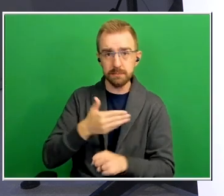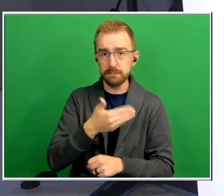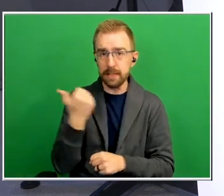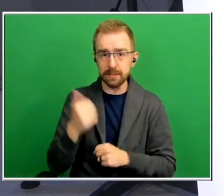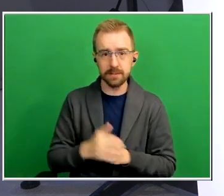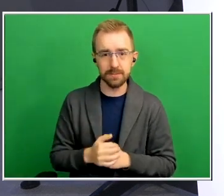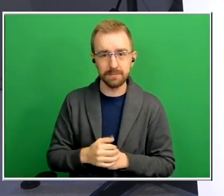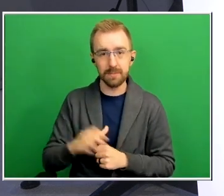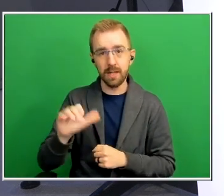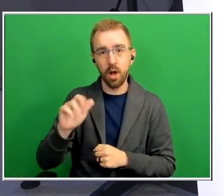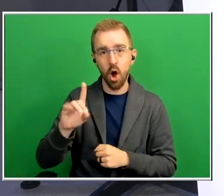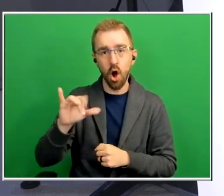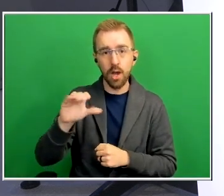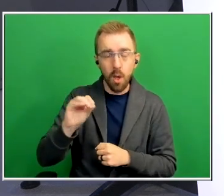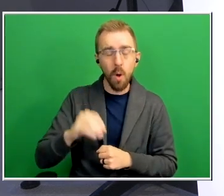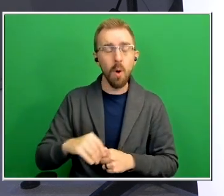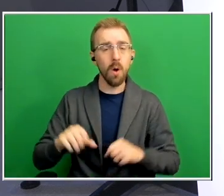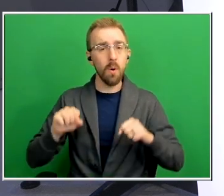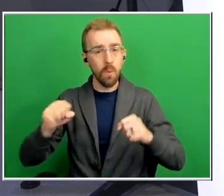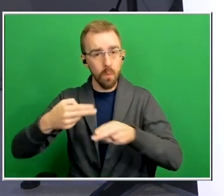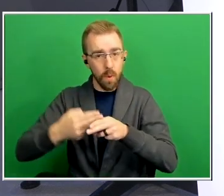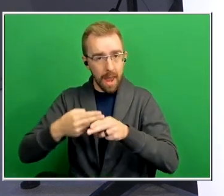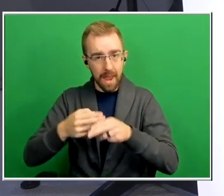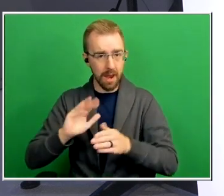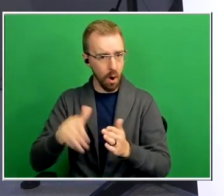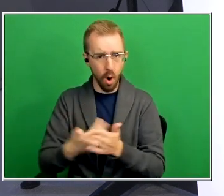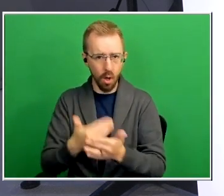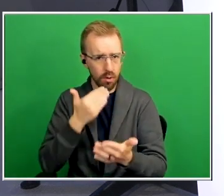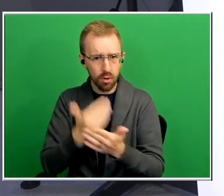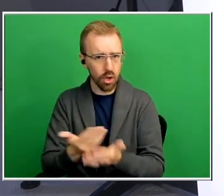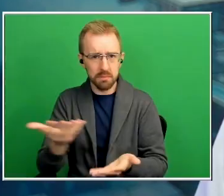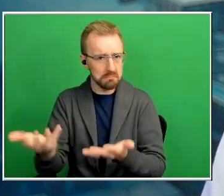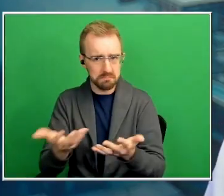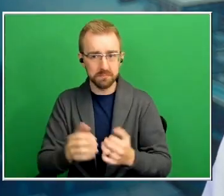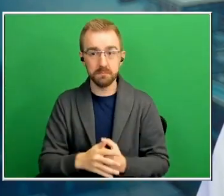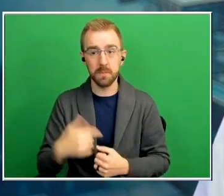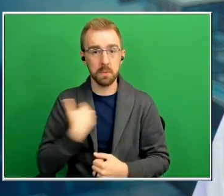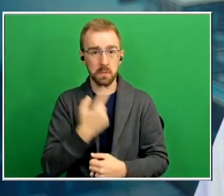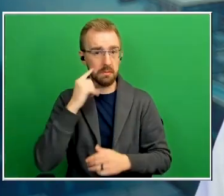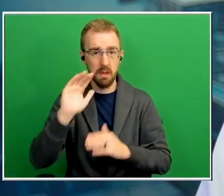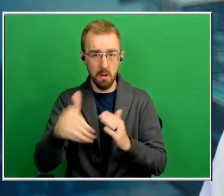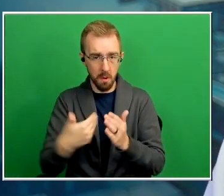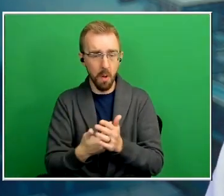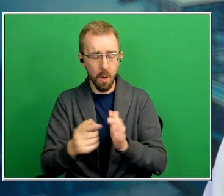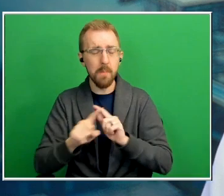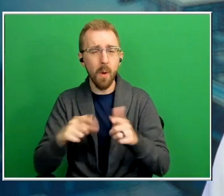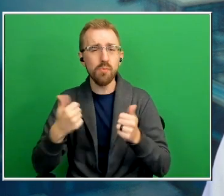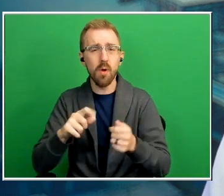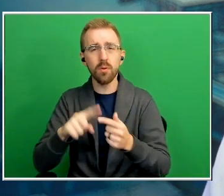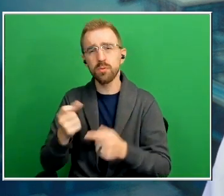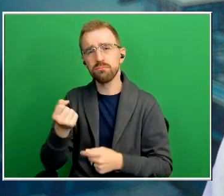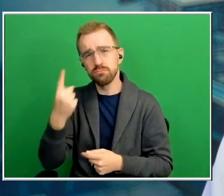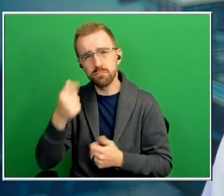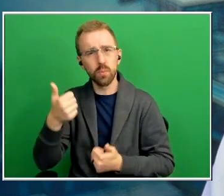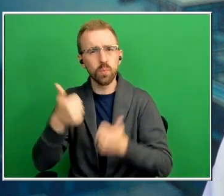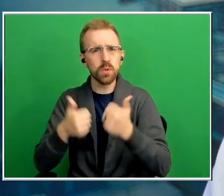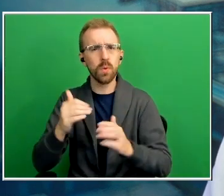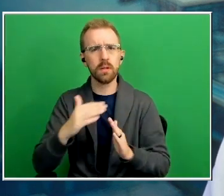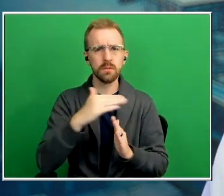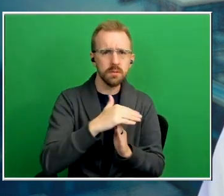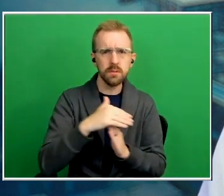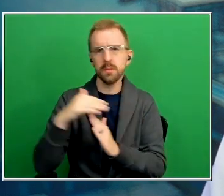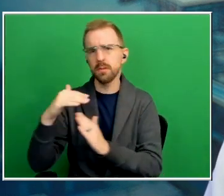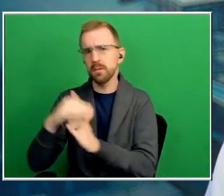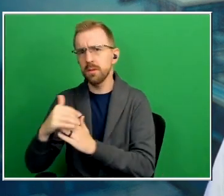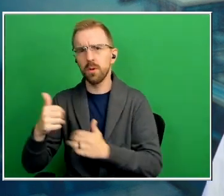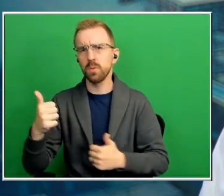training is all of it good well we think all of it's good but we are trying to understand that which one is best we have a big study right now where we're